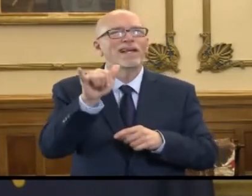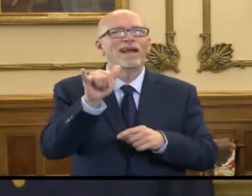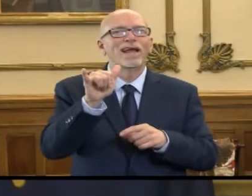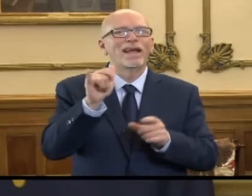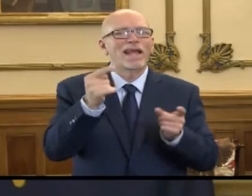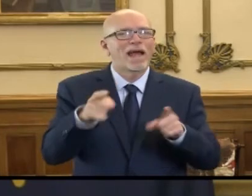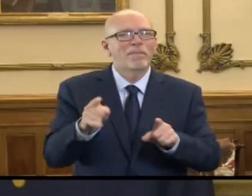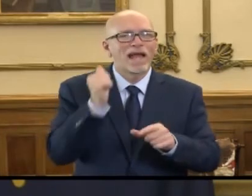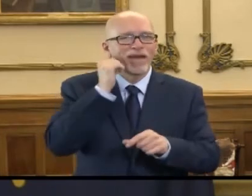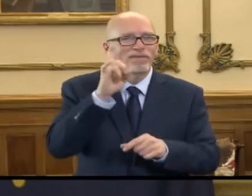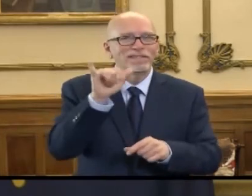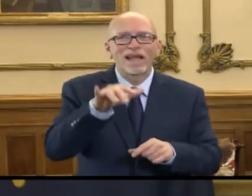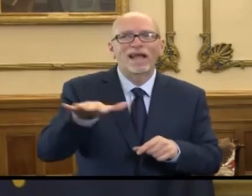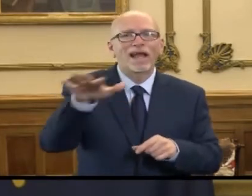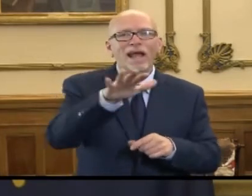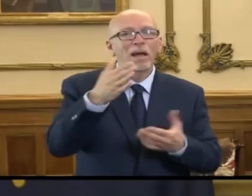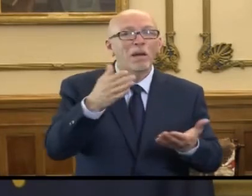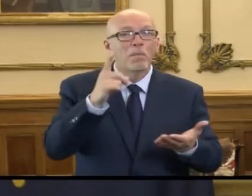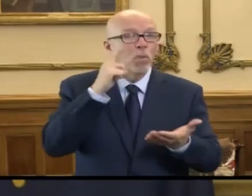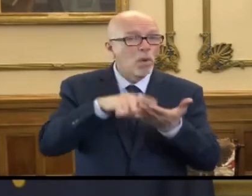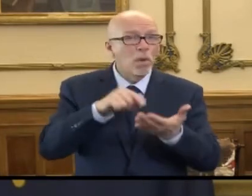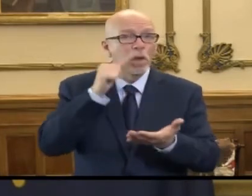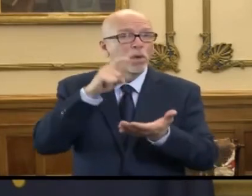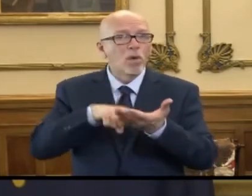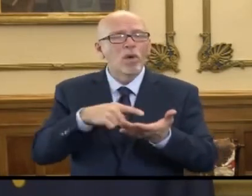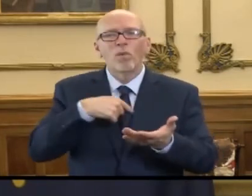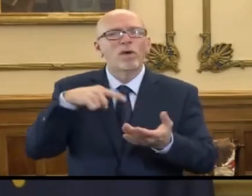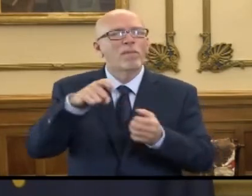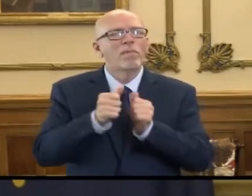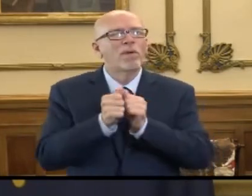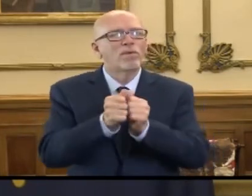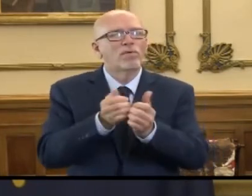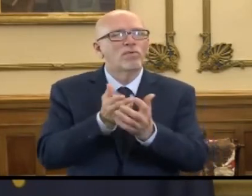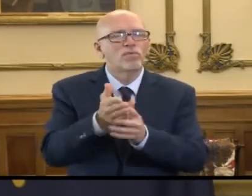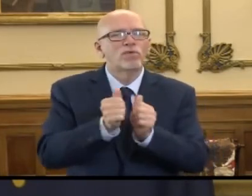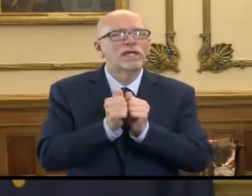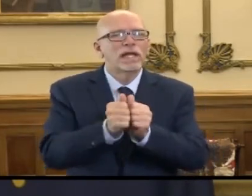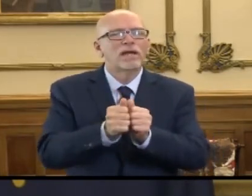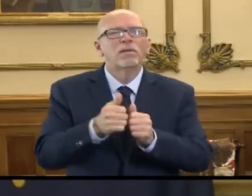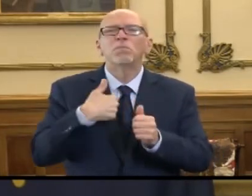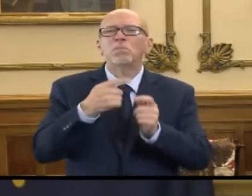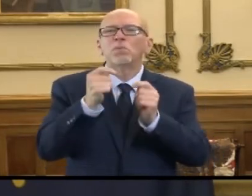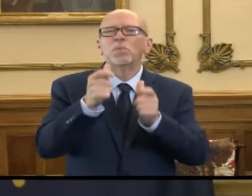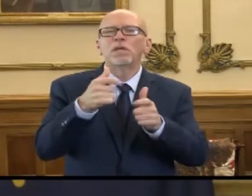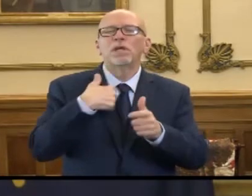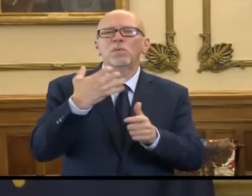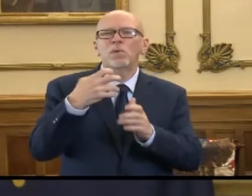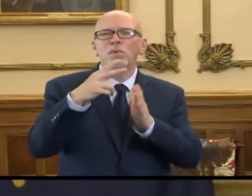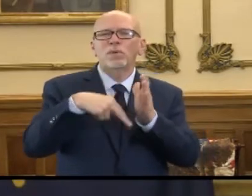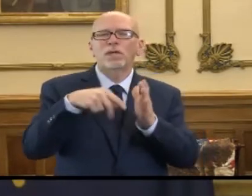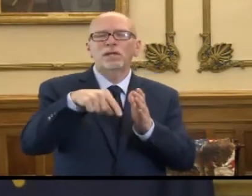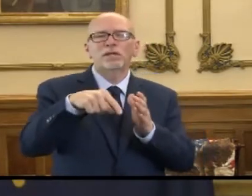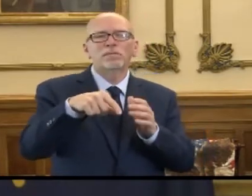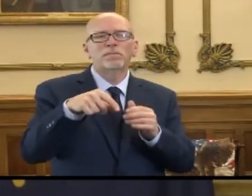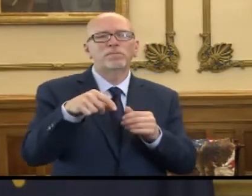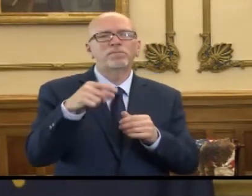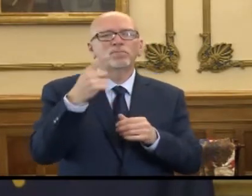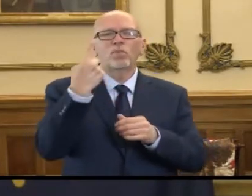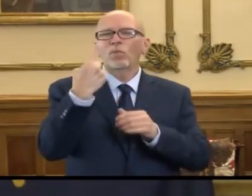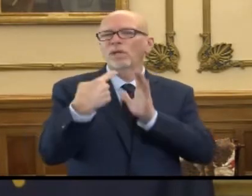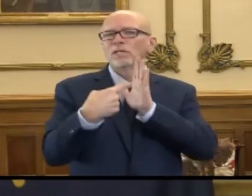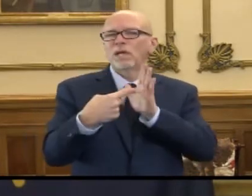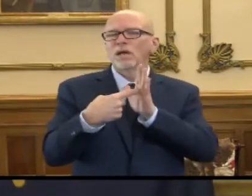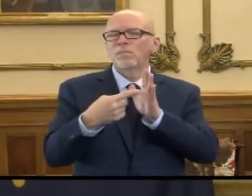day that we all go through this together. And I'll just very quickly read you one